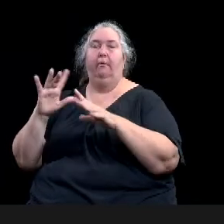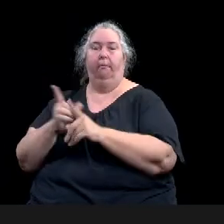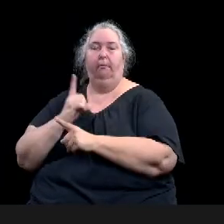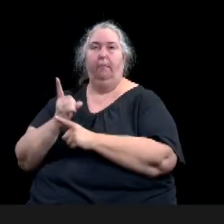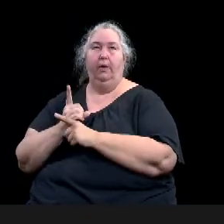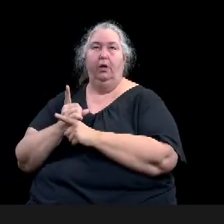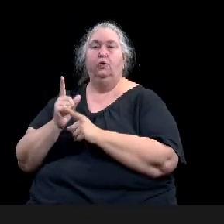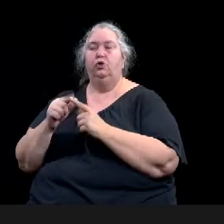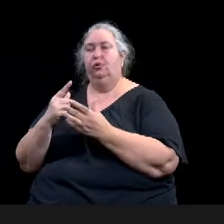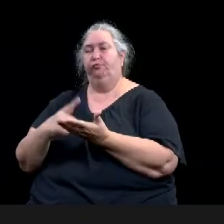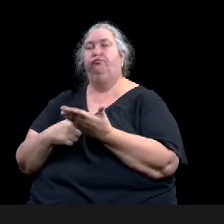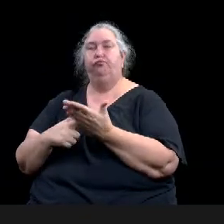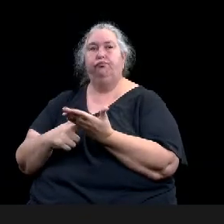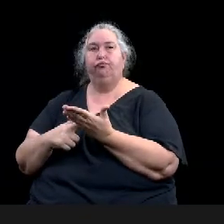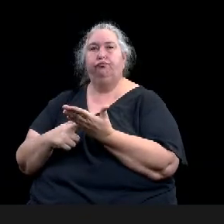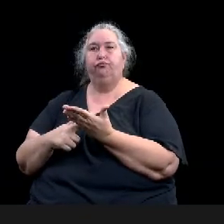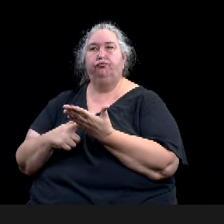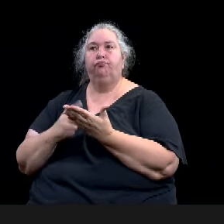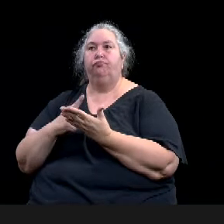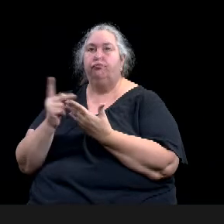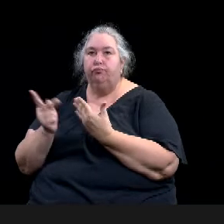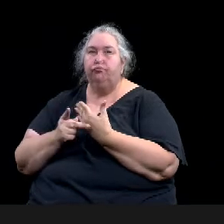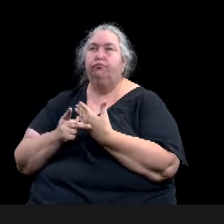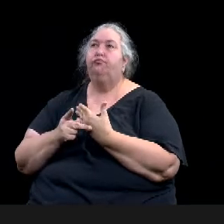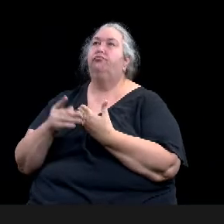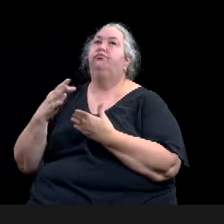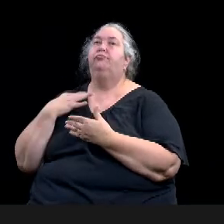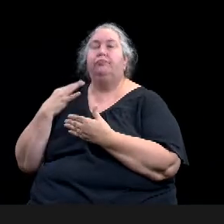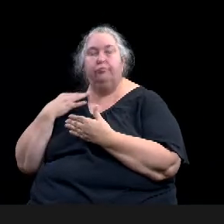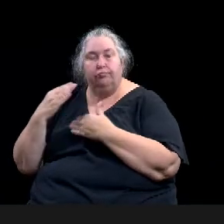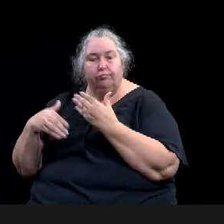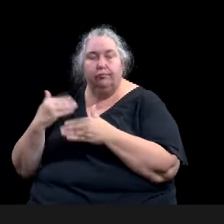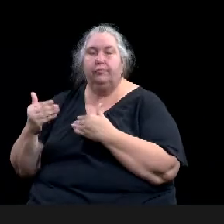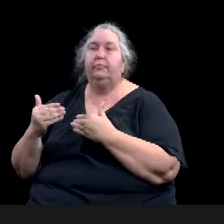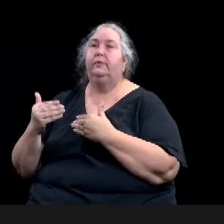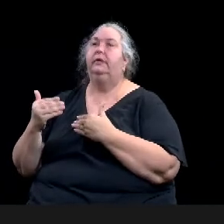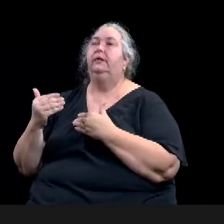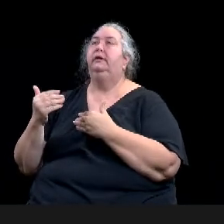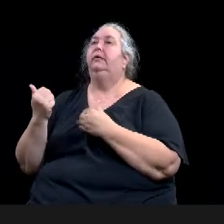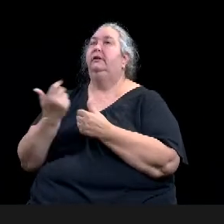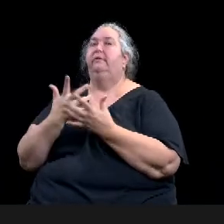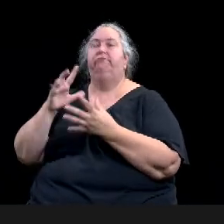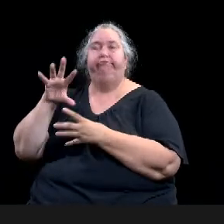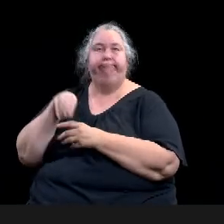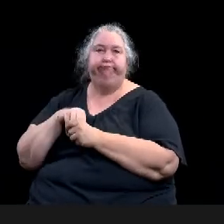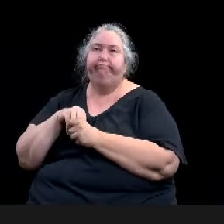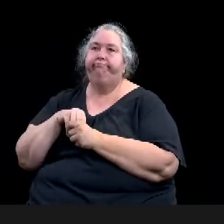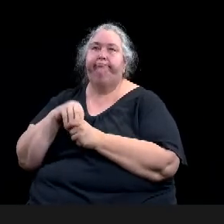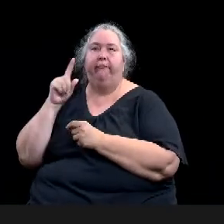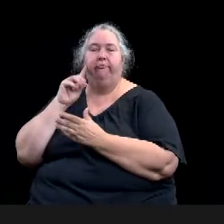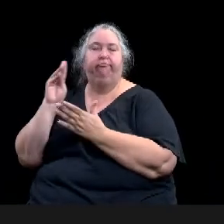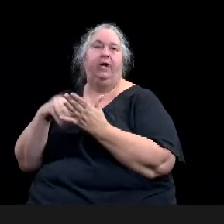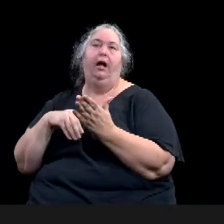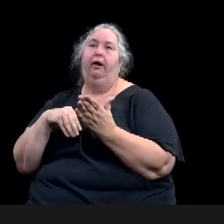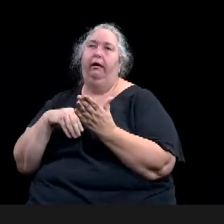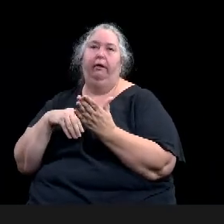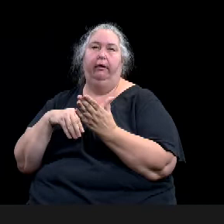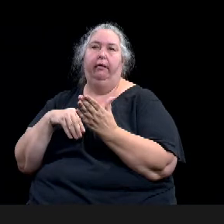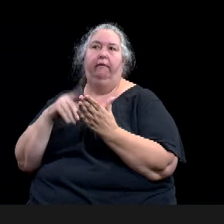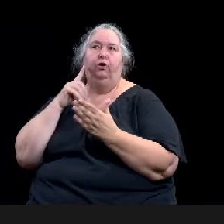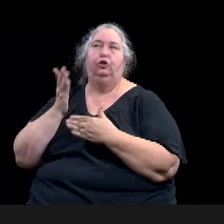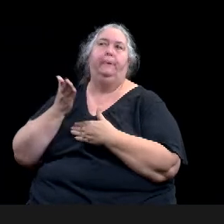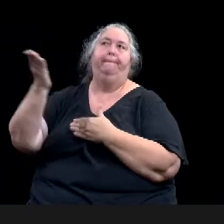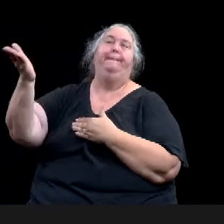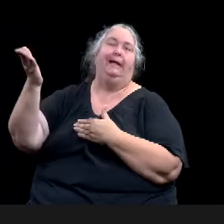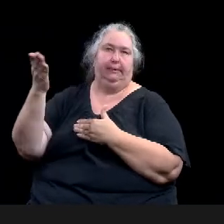fill out, uh, to submit an application. But before any of that results and applications turned in, we